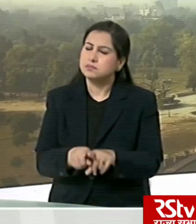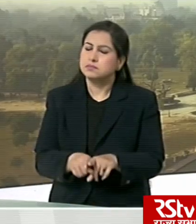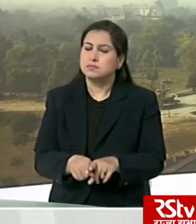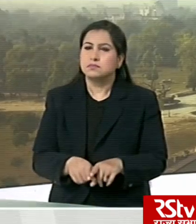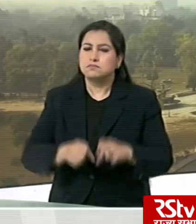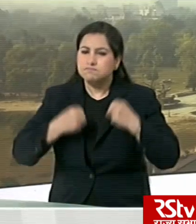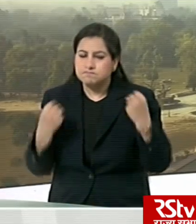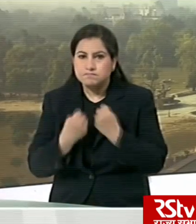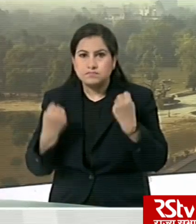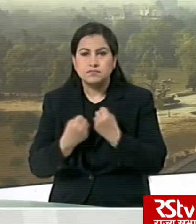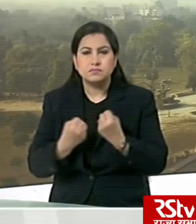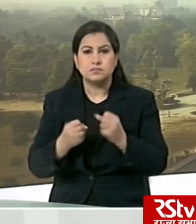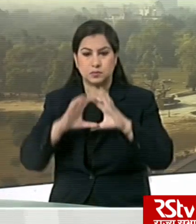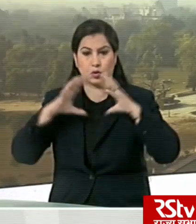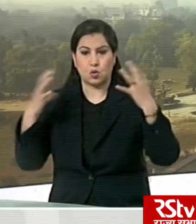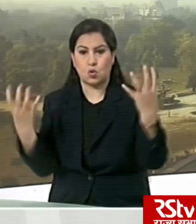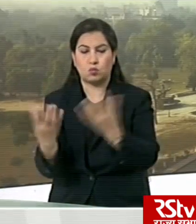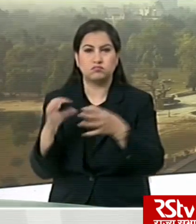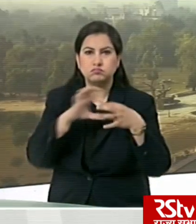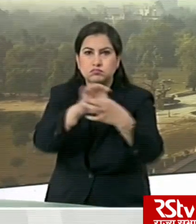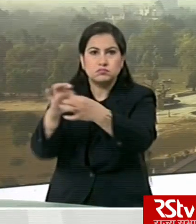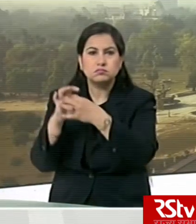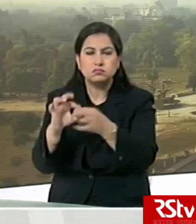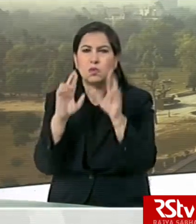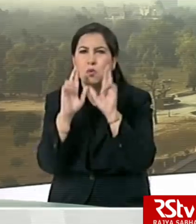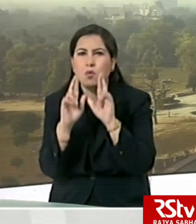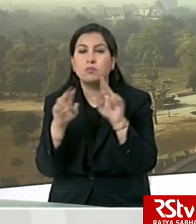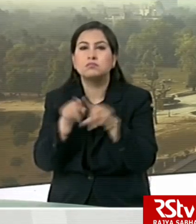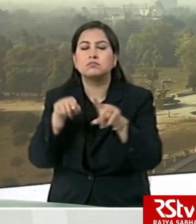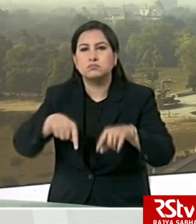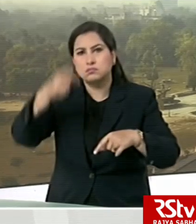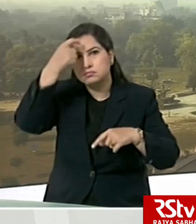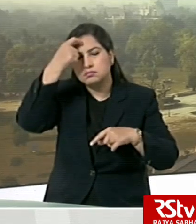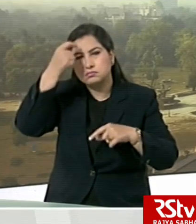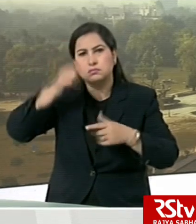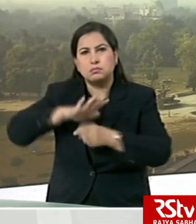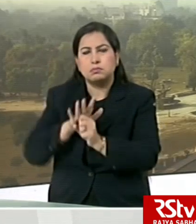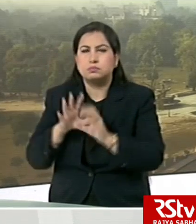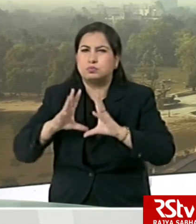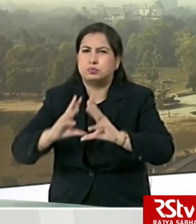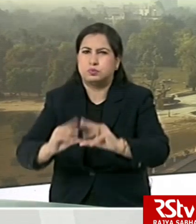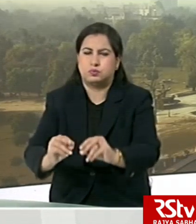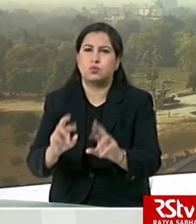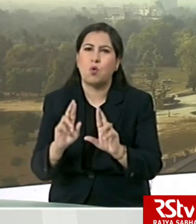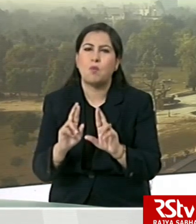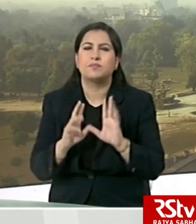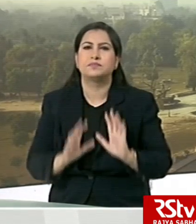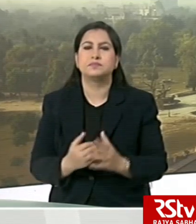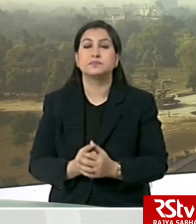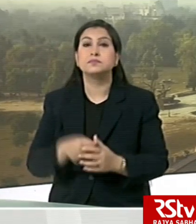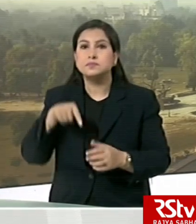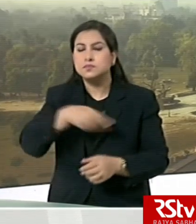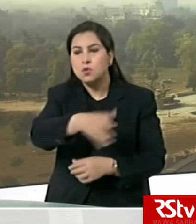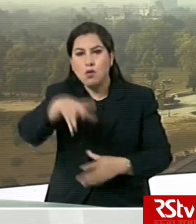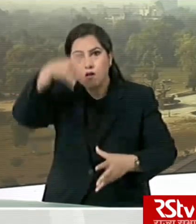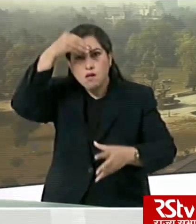in fact, efforts on for the global community, hopes being expressed to overcome this crisis soon. And the minister also said that the lessons